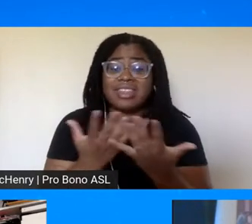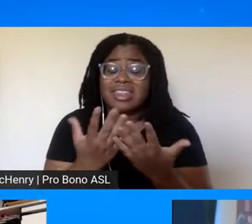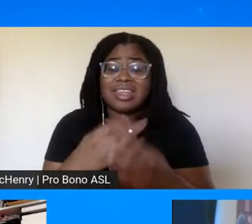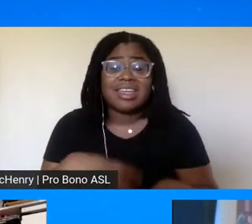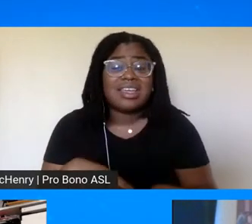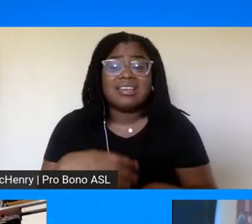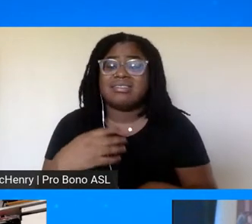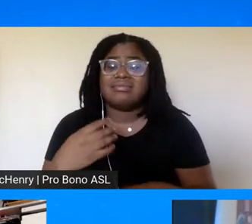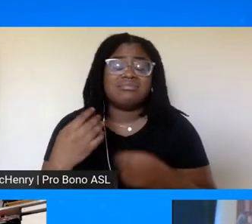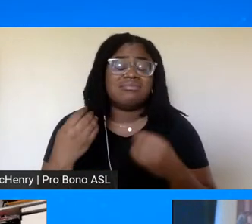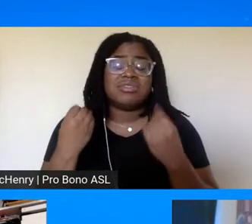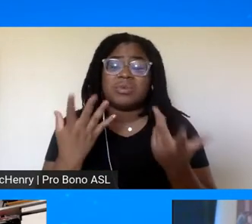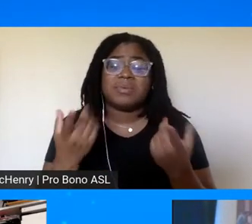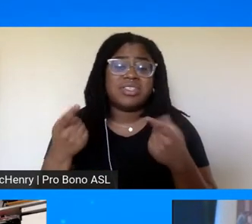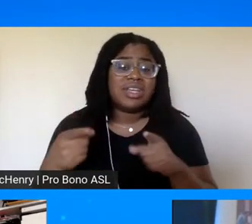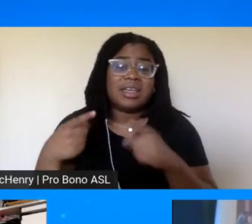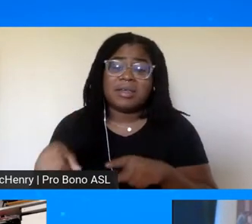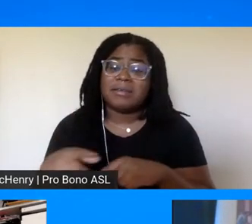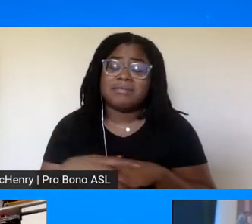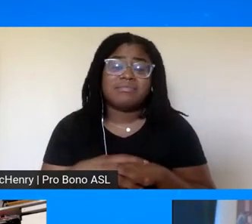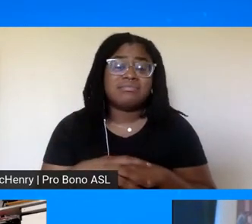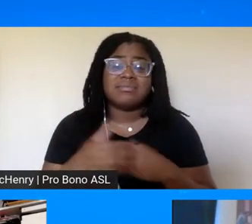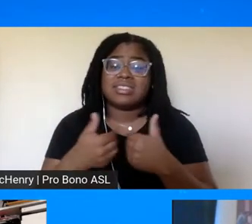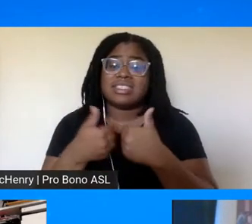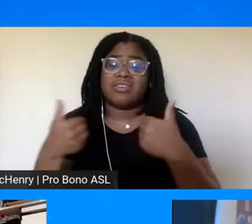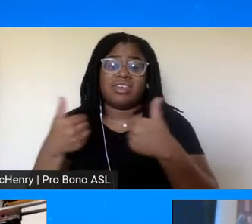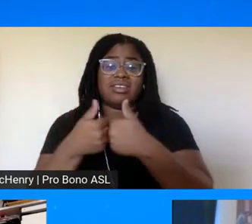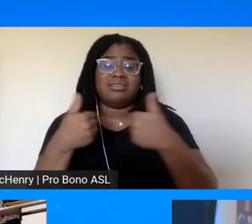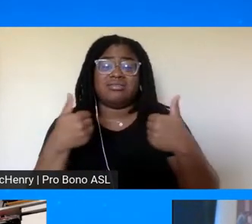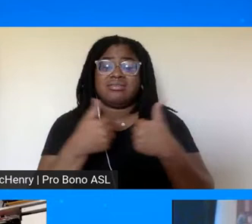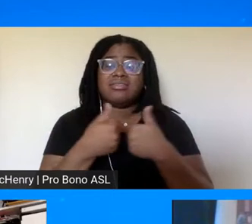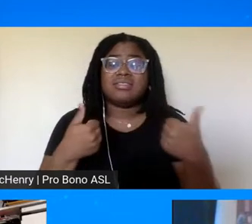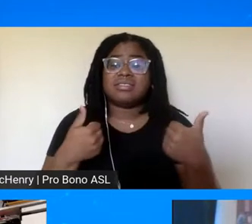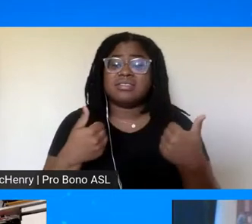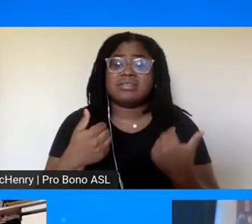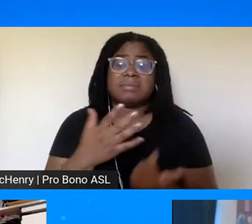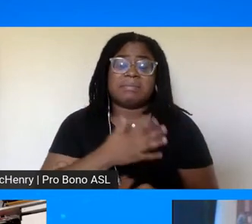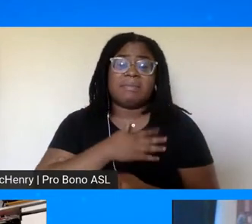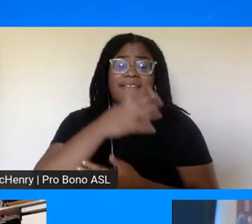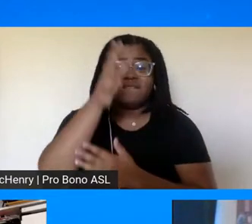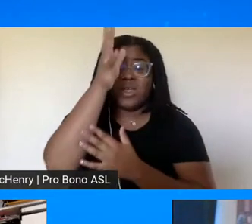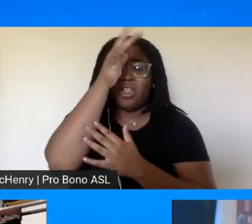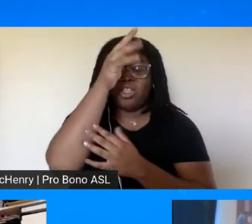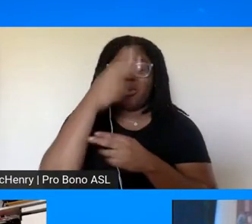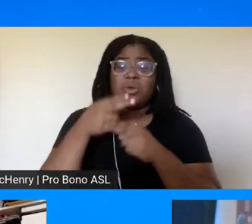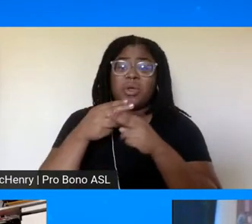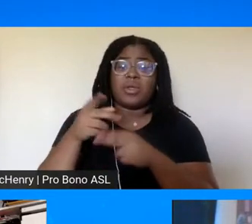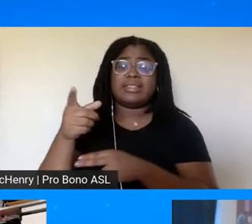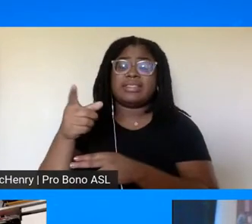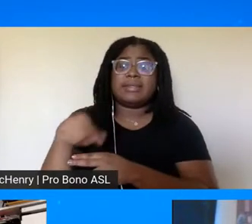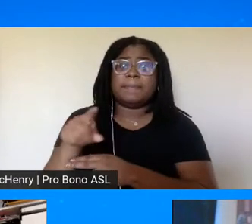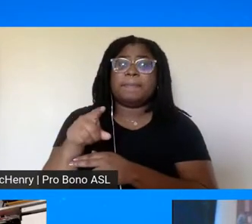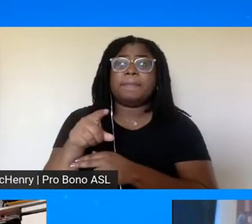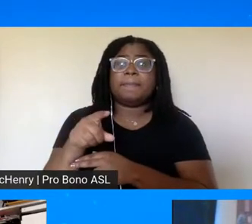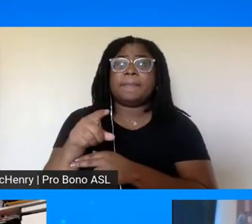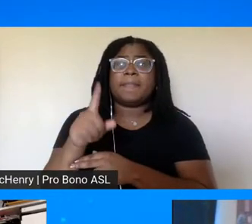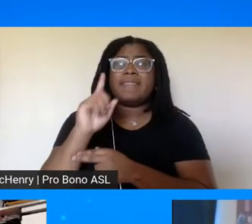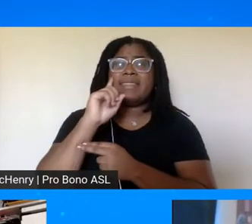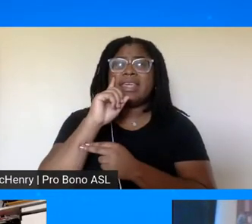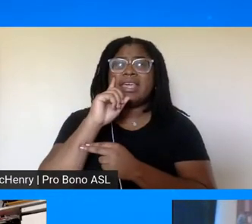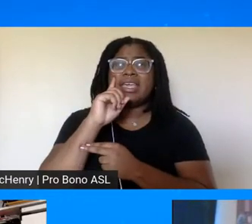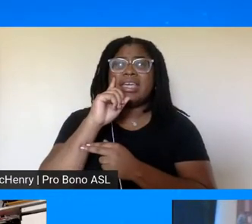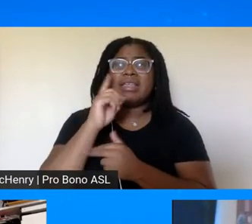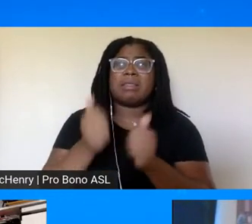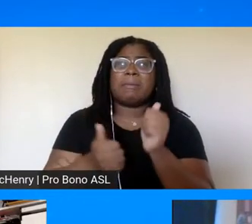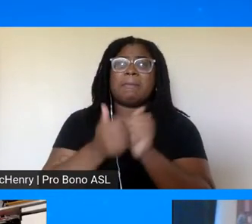a staunch uh segregationist uh in fact my father called him um uh i think he said the